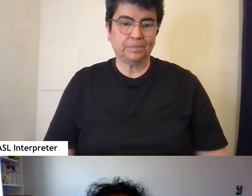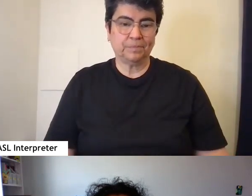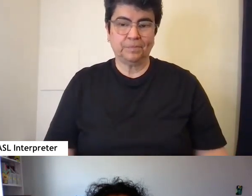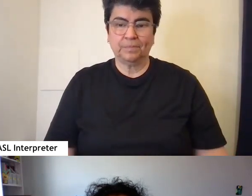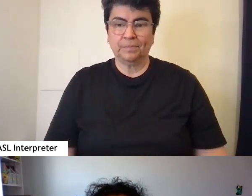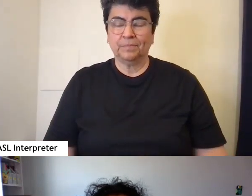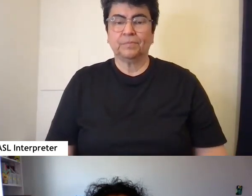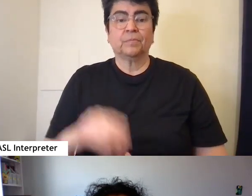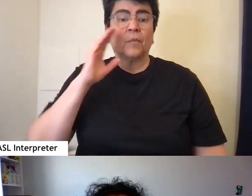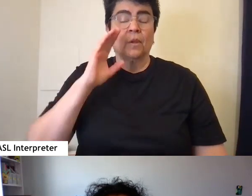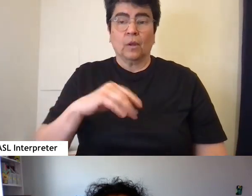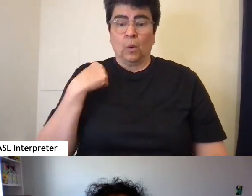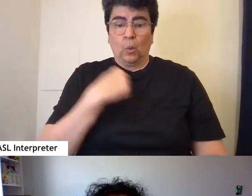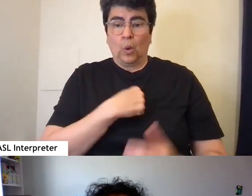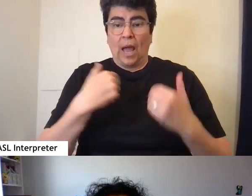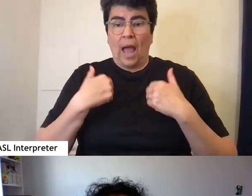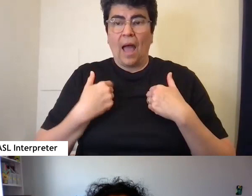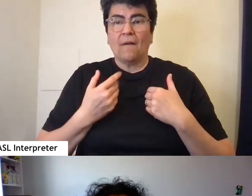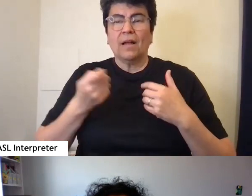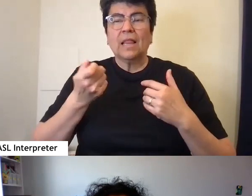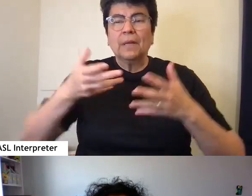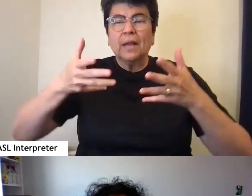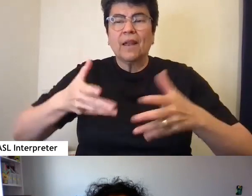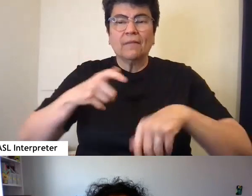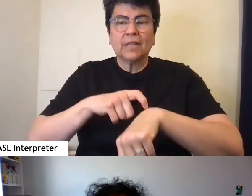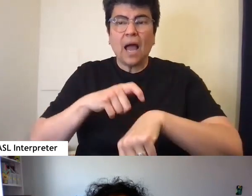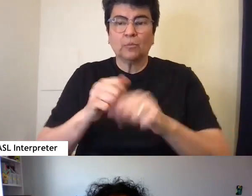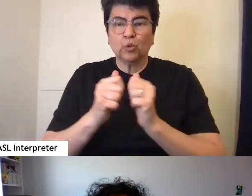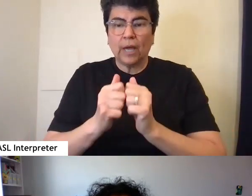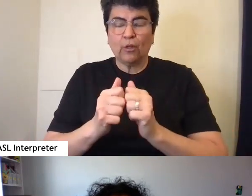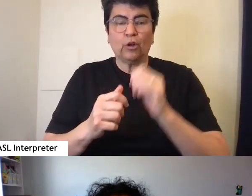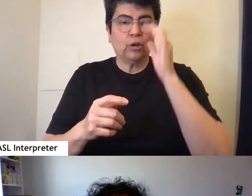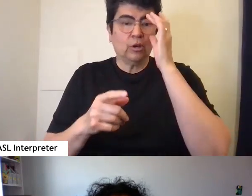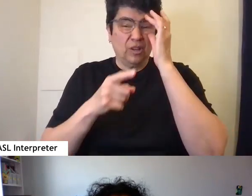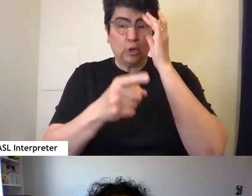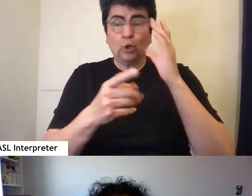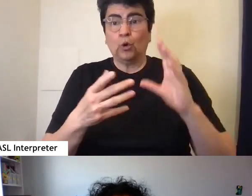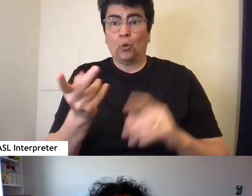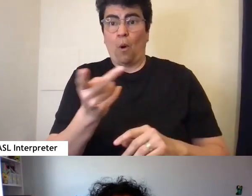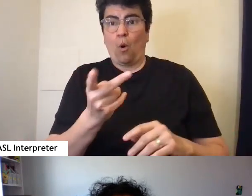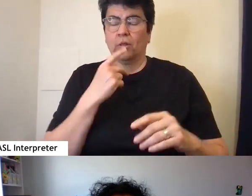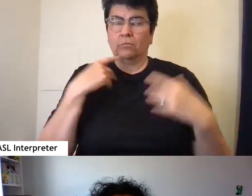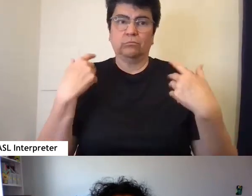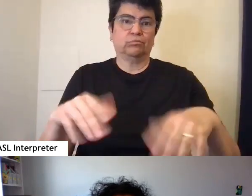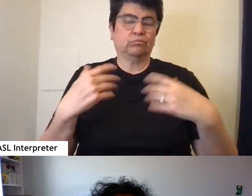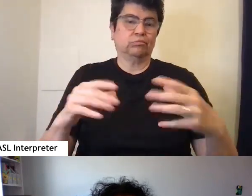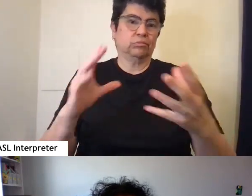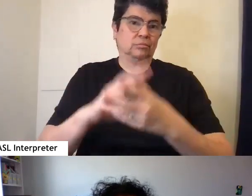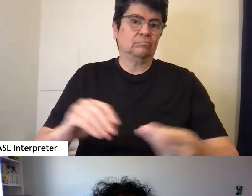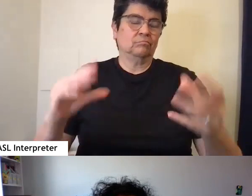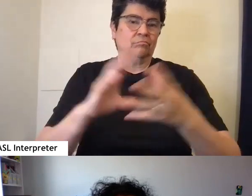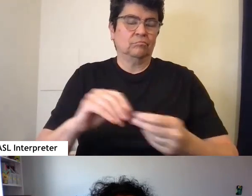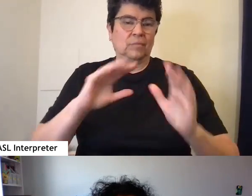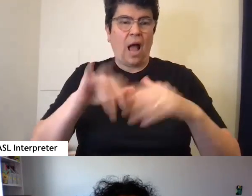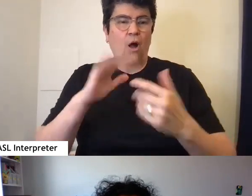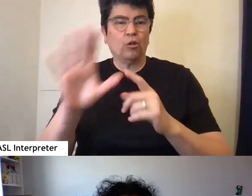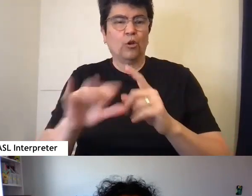You know, we have just a little bit of time left together today. And you've spoken both brilliantly to the impact of your